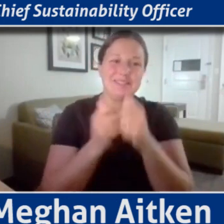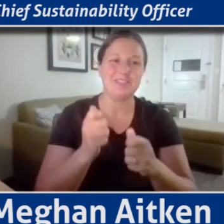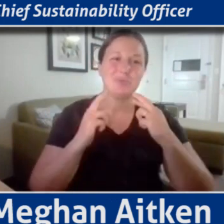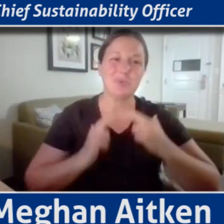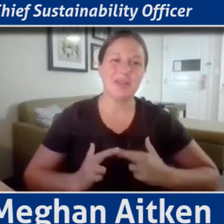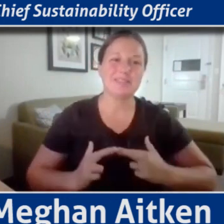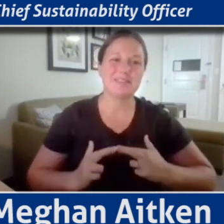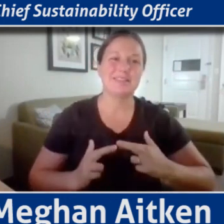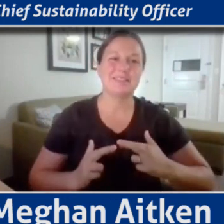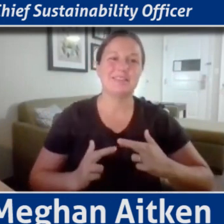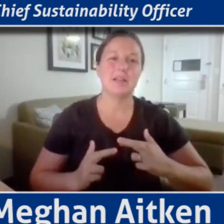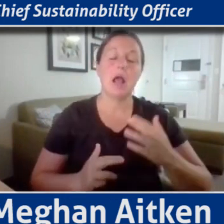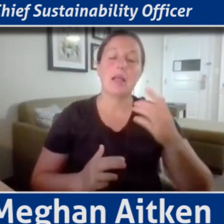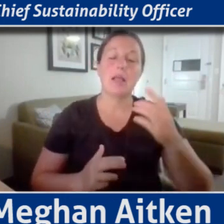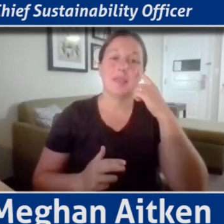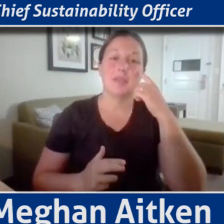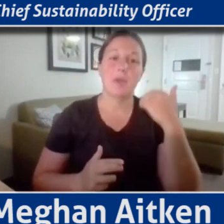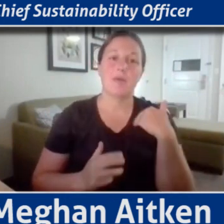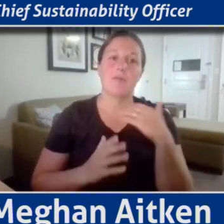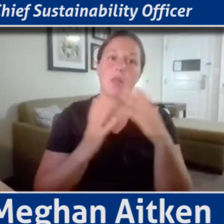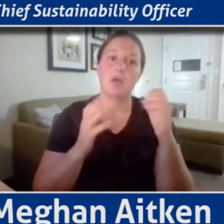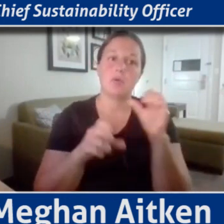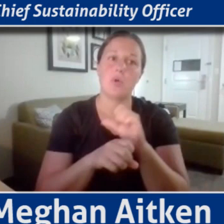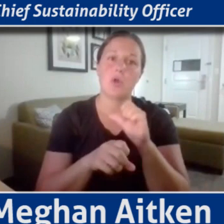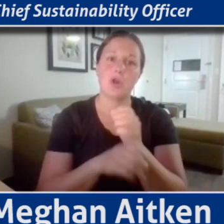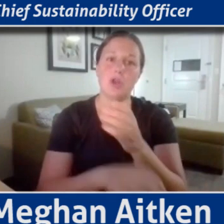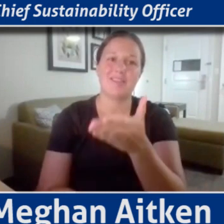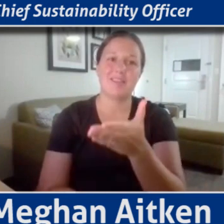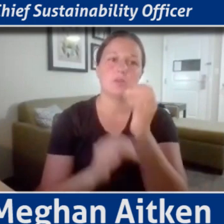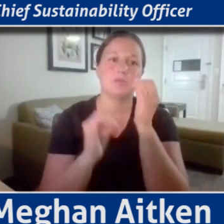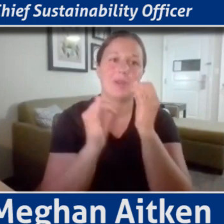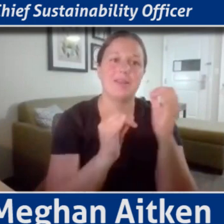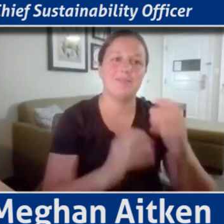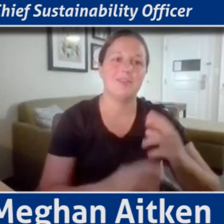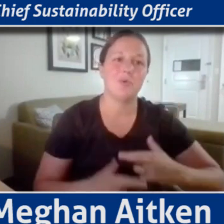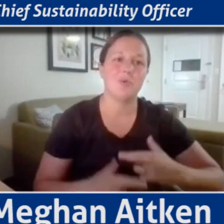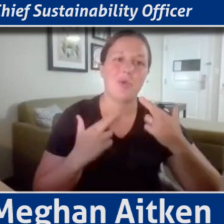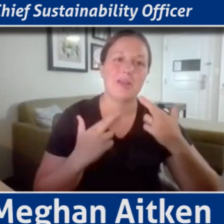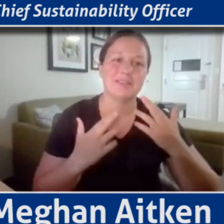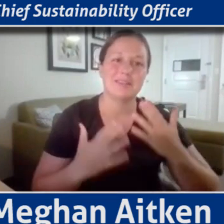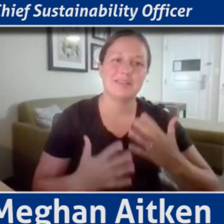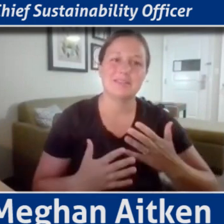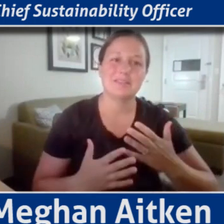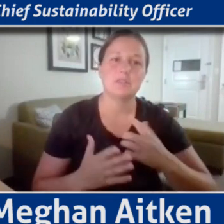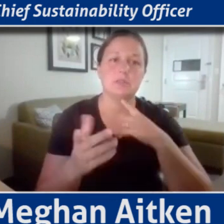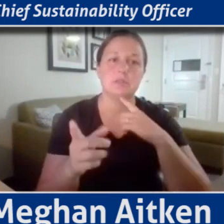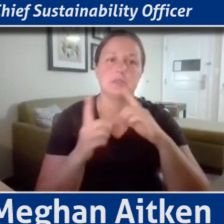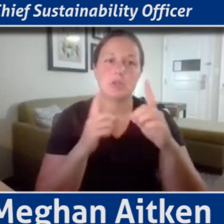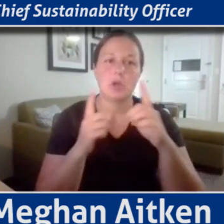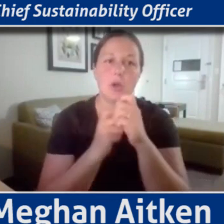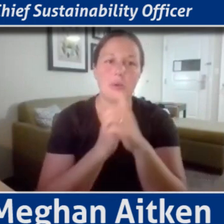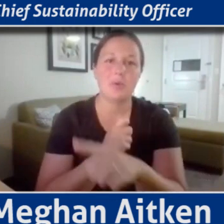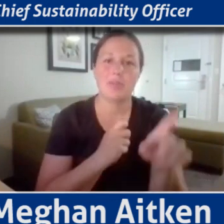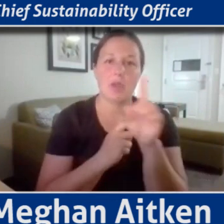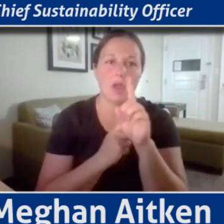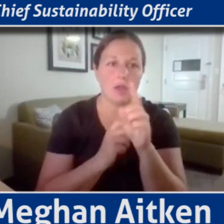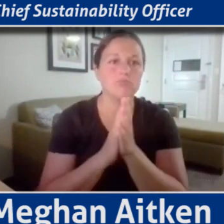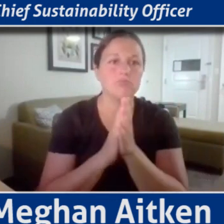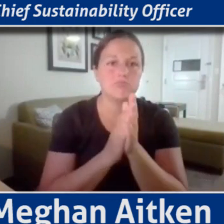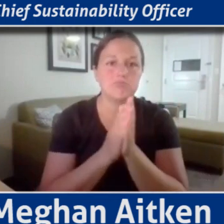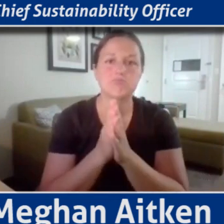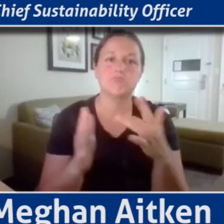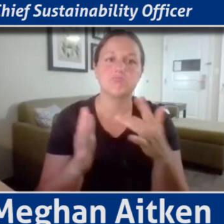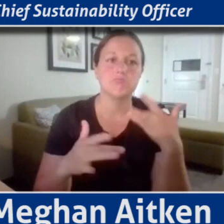we still have a lot of work to do in that space, but I think that this is a really good initial conversation to start to get people familiar with the